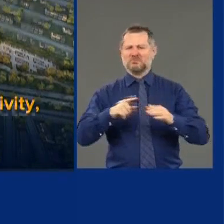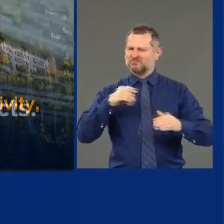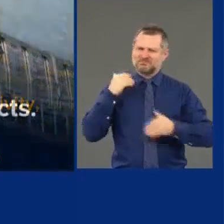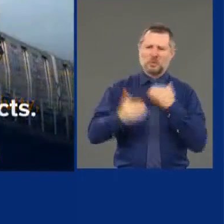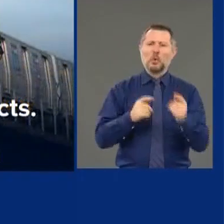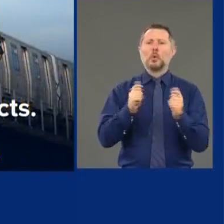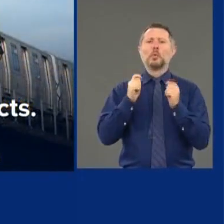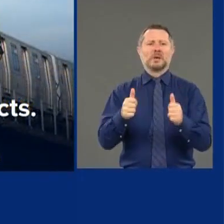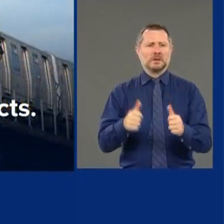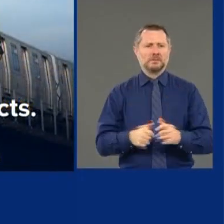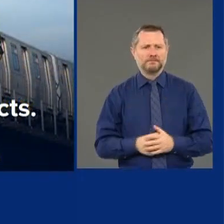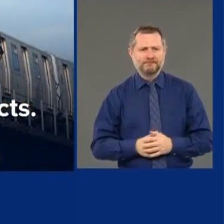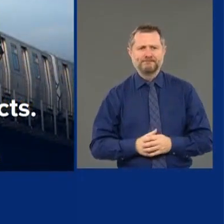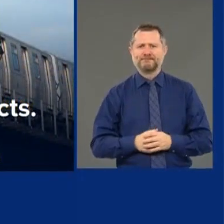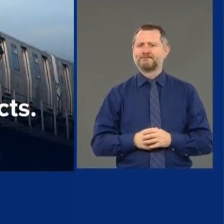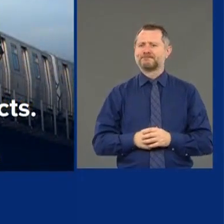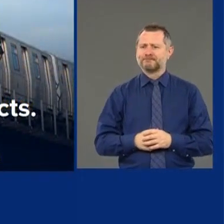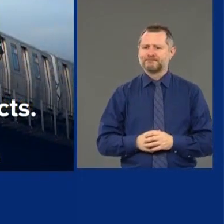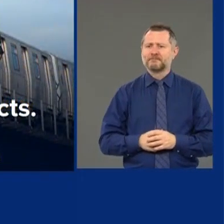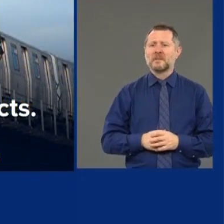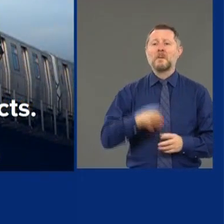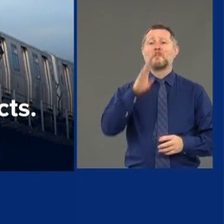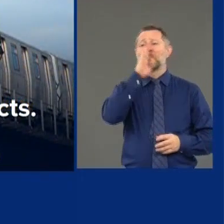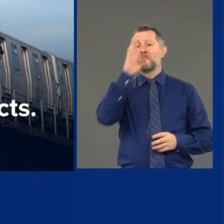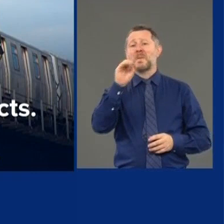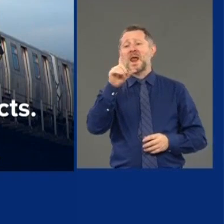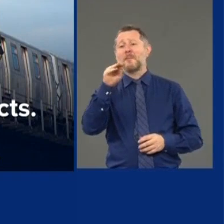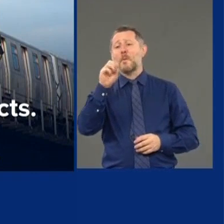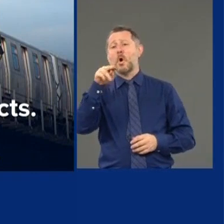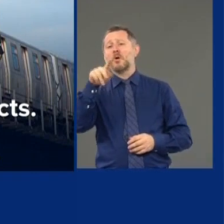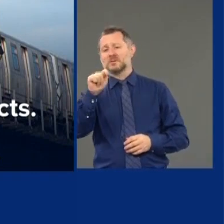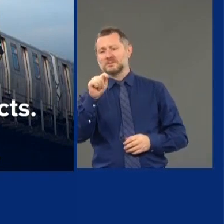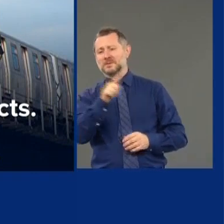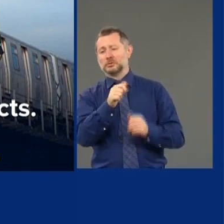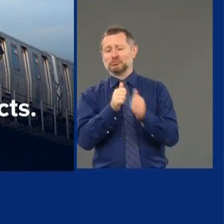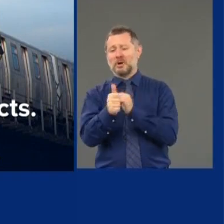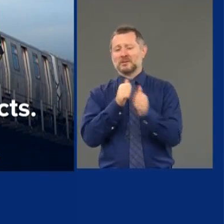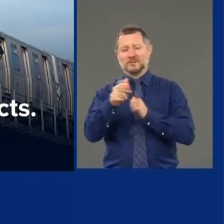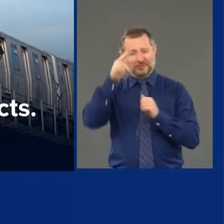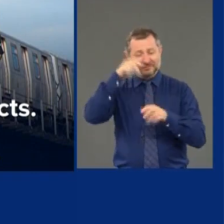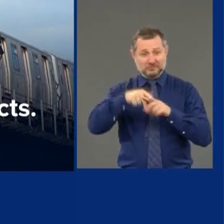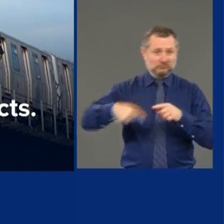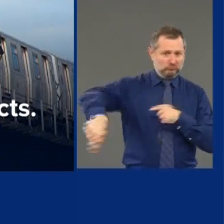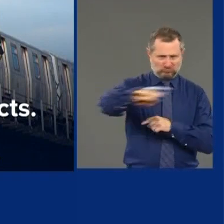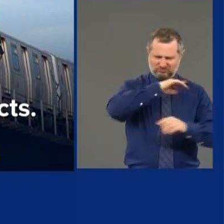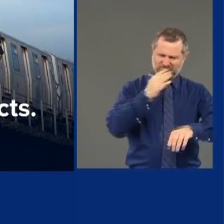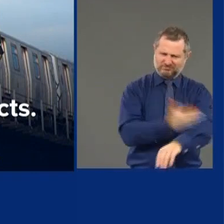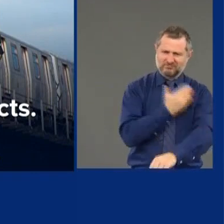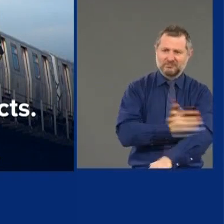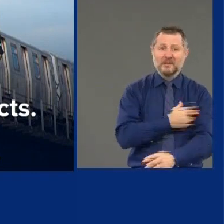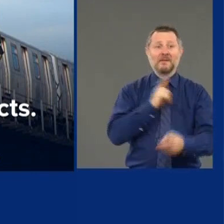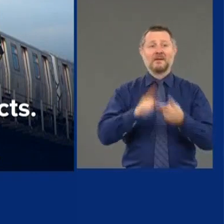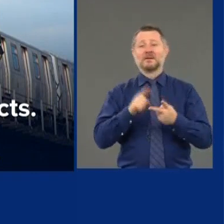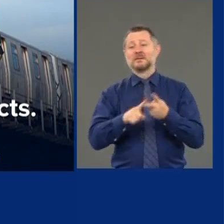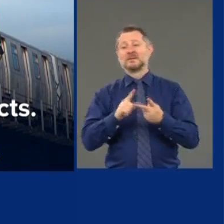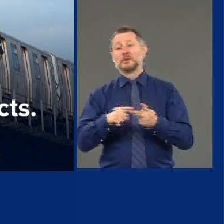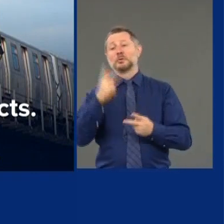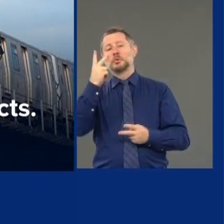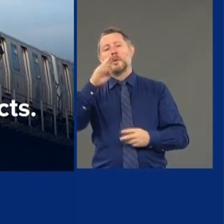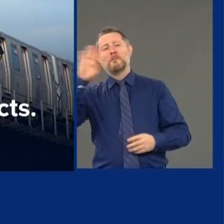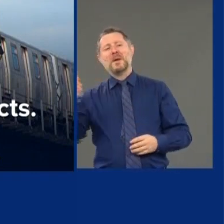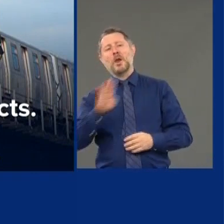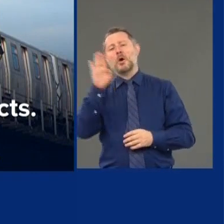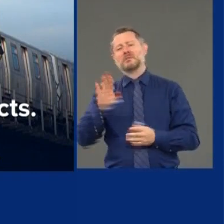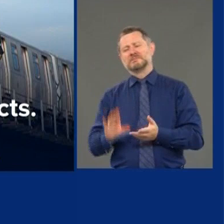quickly. Let's re-energize the Belmont racetrack, the new arena for the Islanders. We're accelerating $2 billion